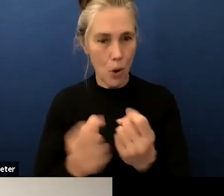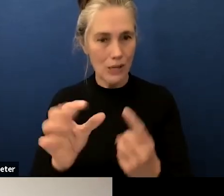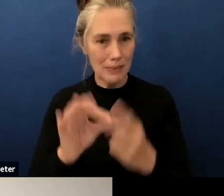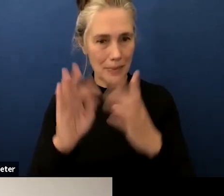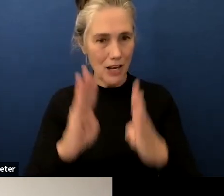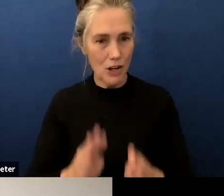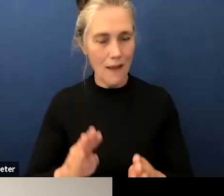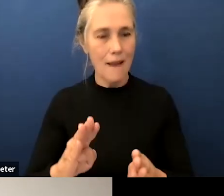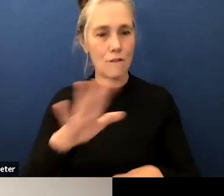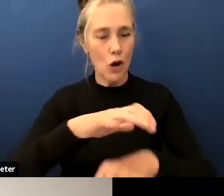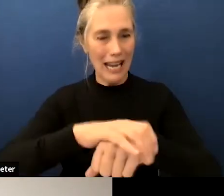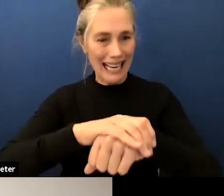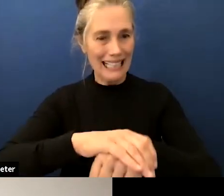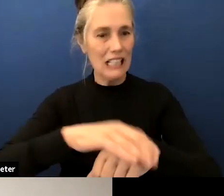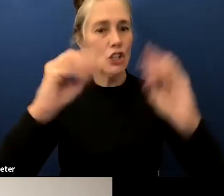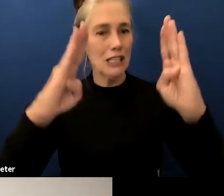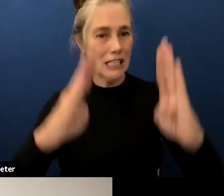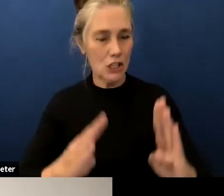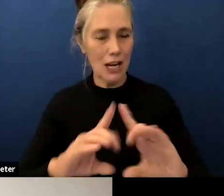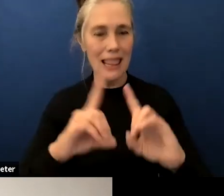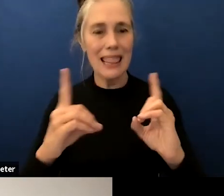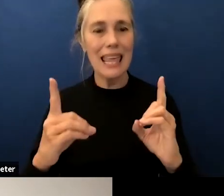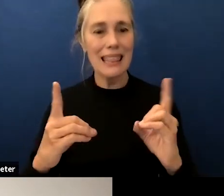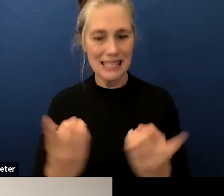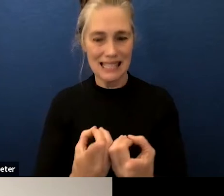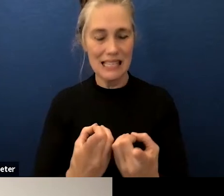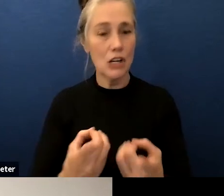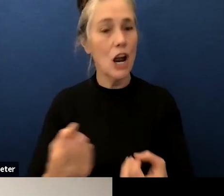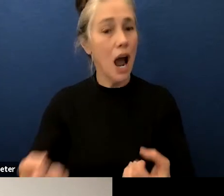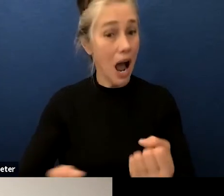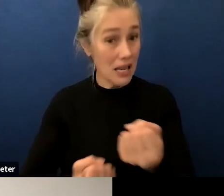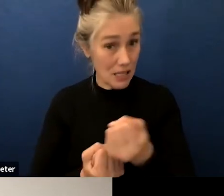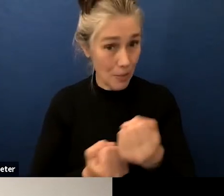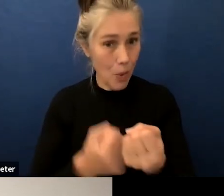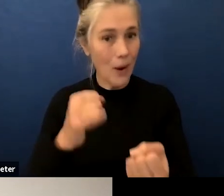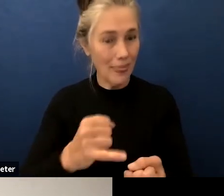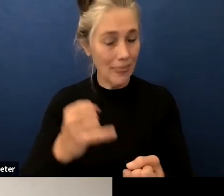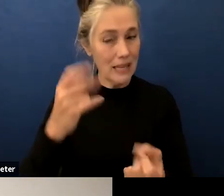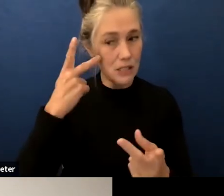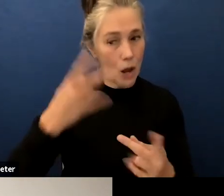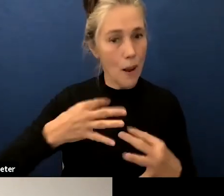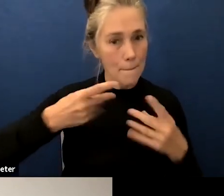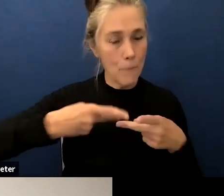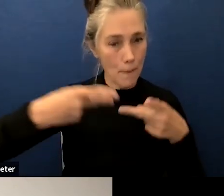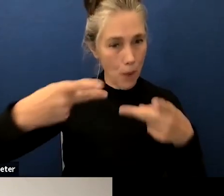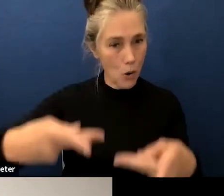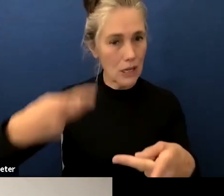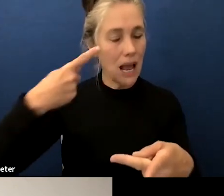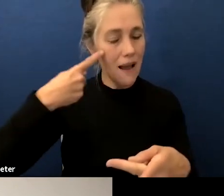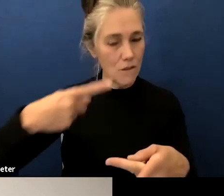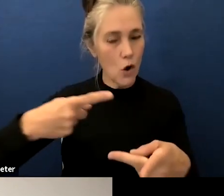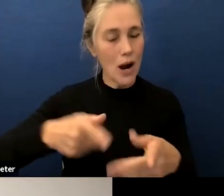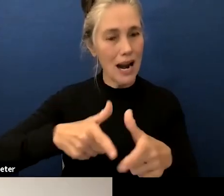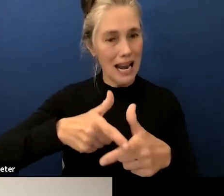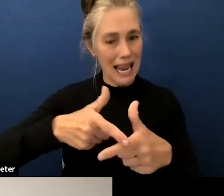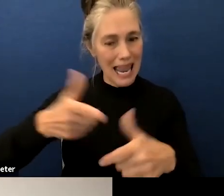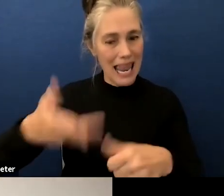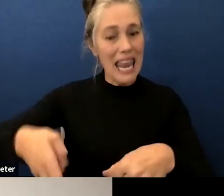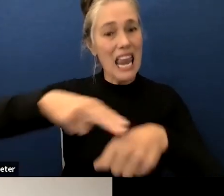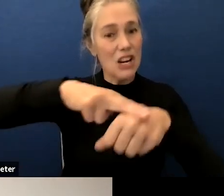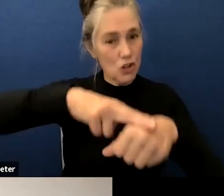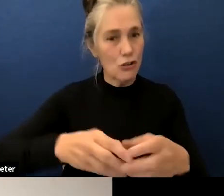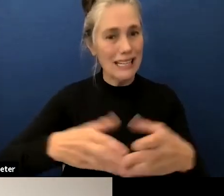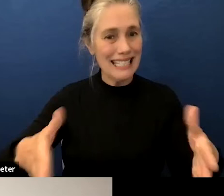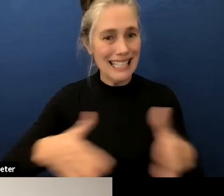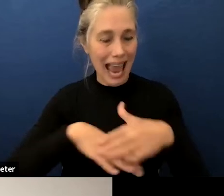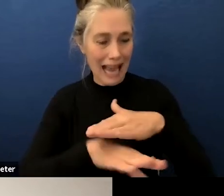district i'm speaking in support of the proposed resolution ensuring expanded access to rigorous learning for all students i'm